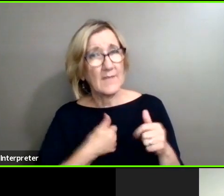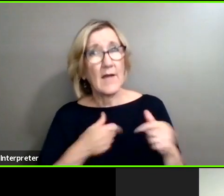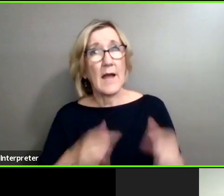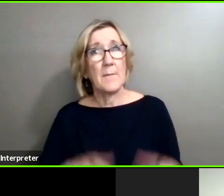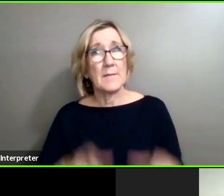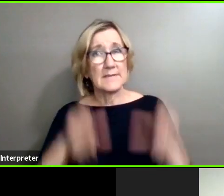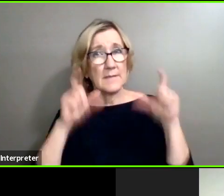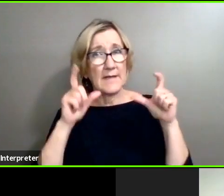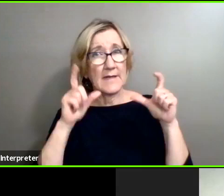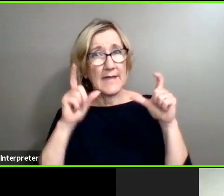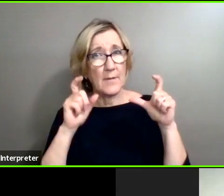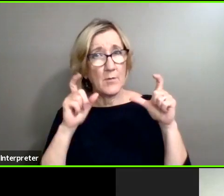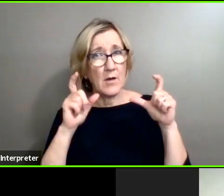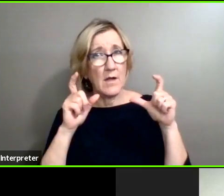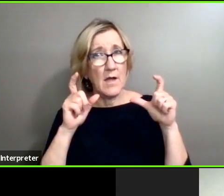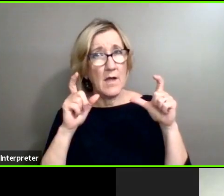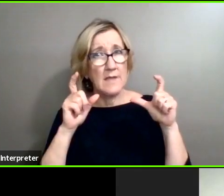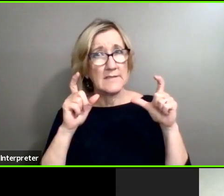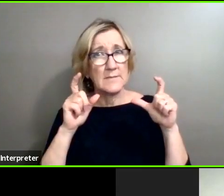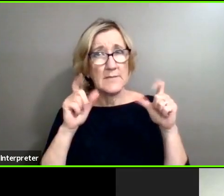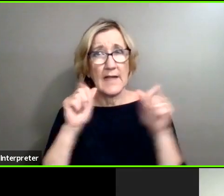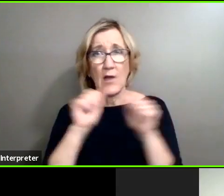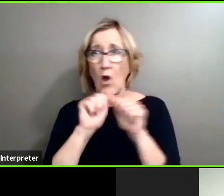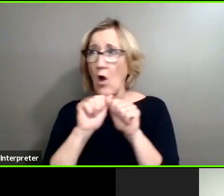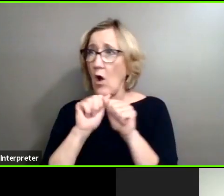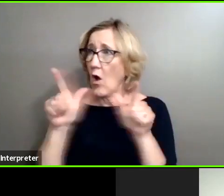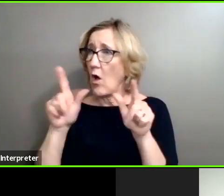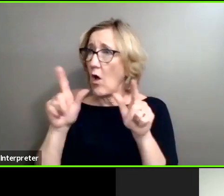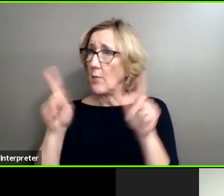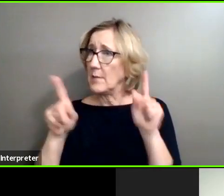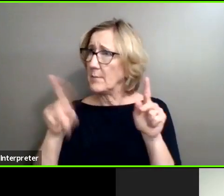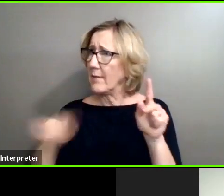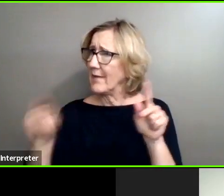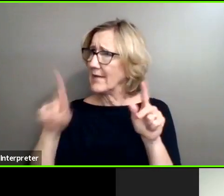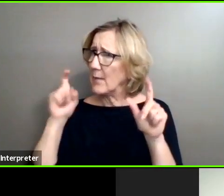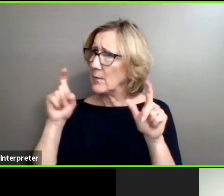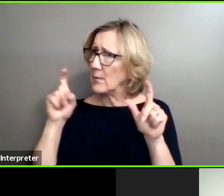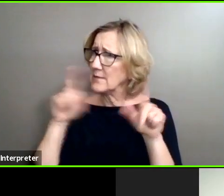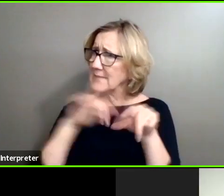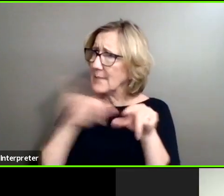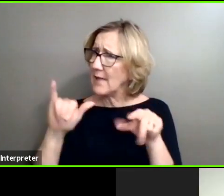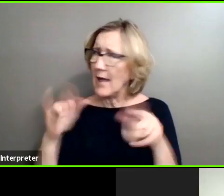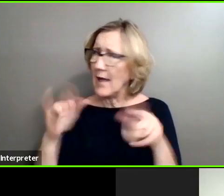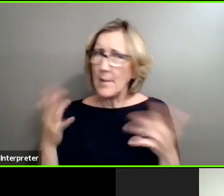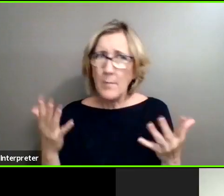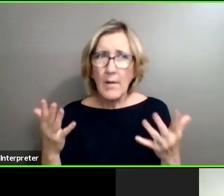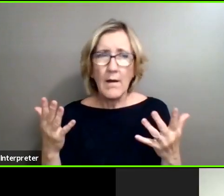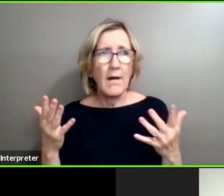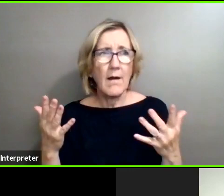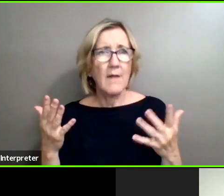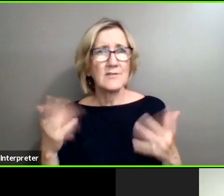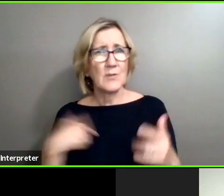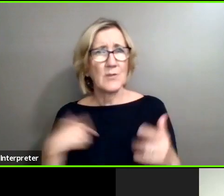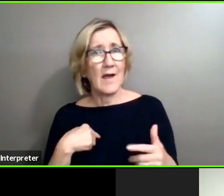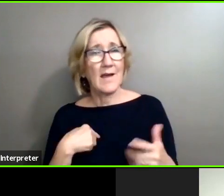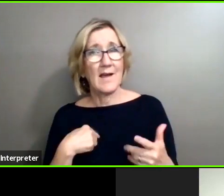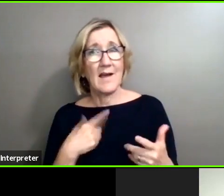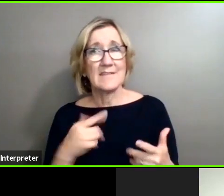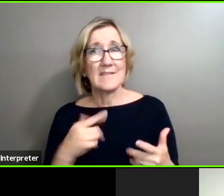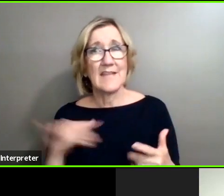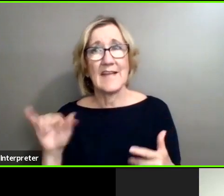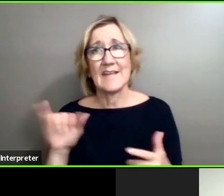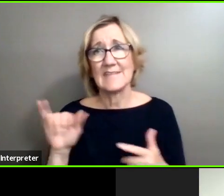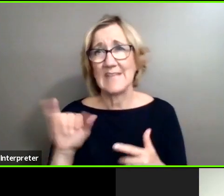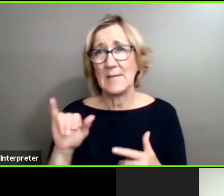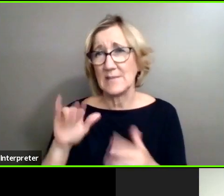and it seemed like everybody else picked up a camera at the same time. So, kind of like, you know, in James' book. So,